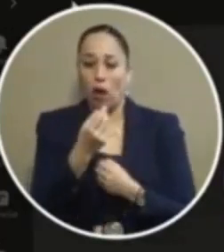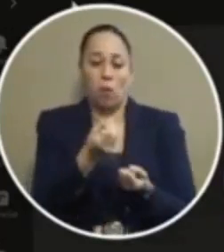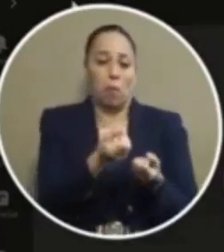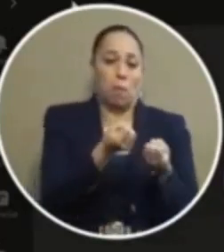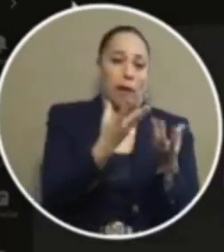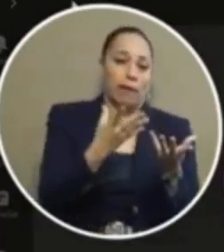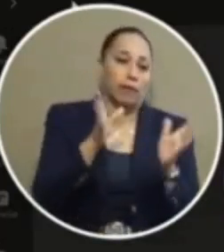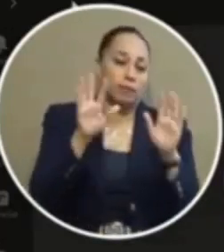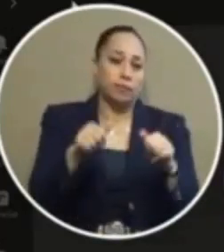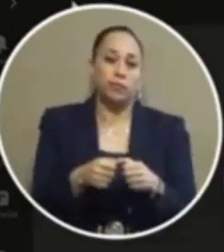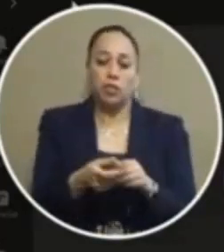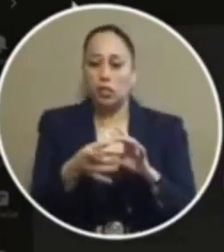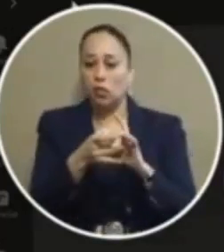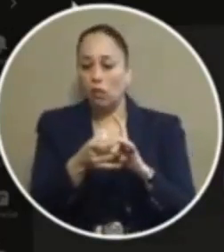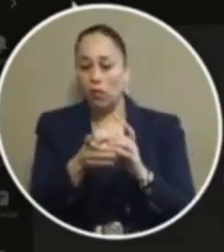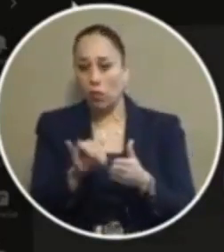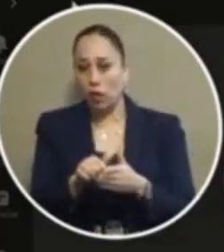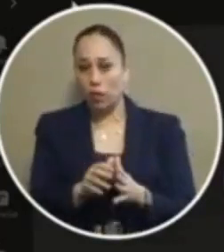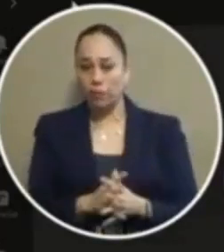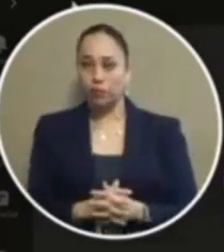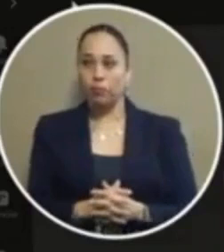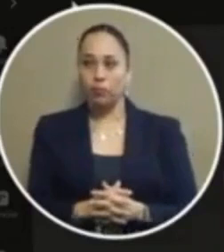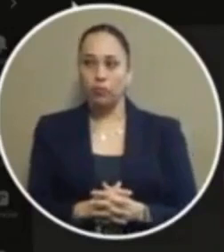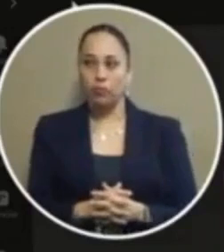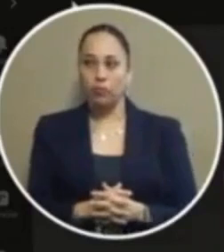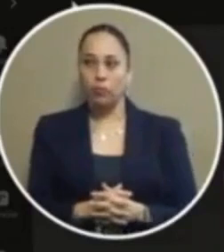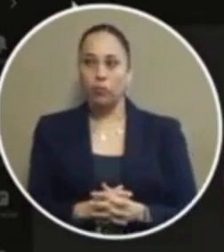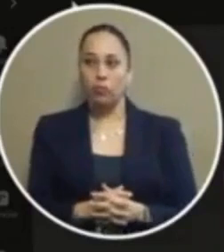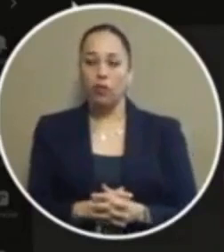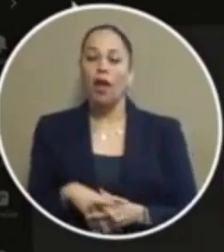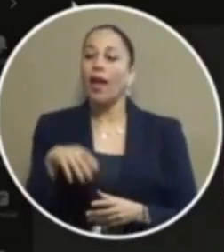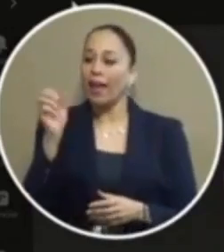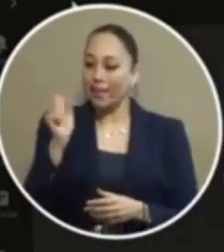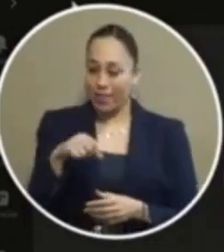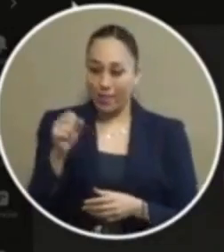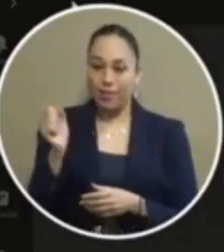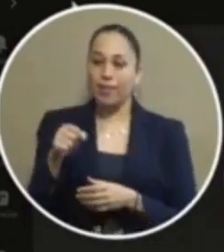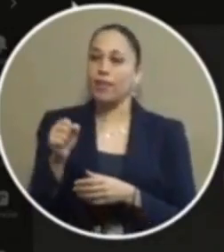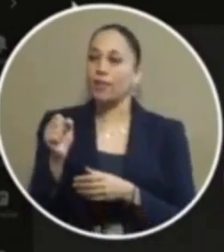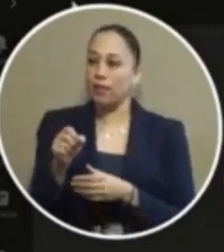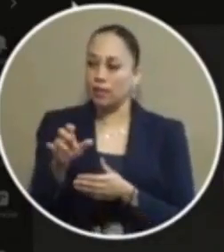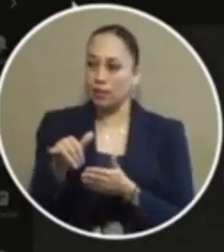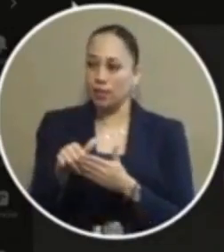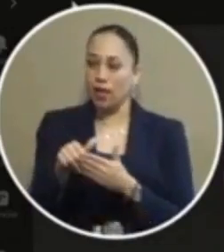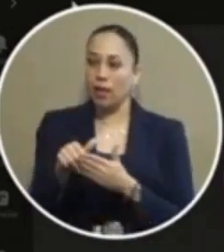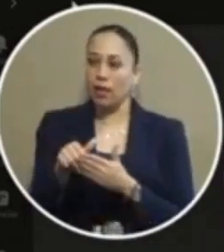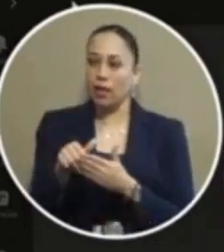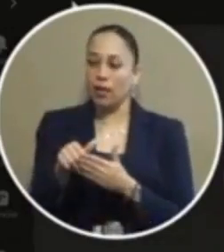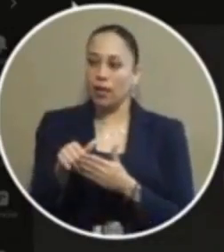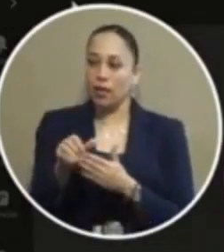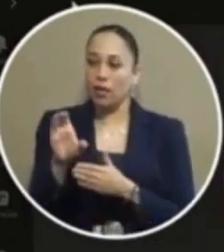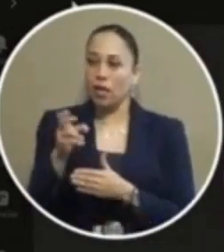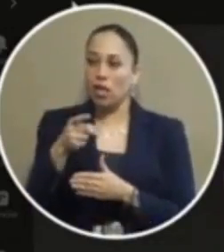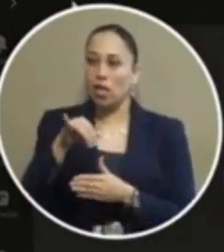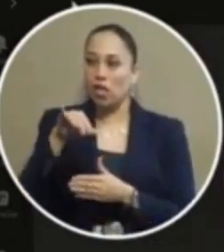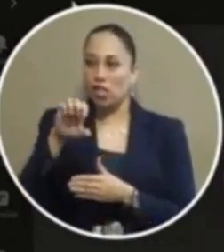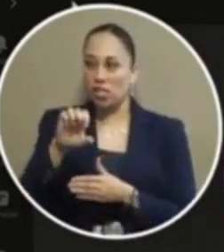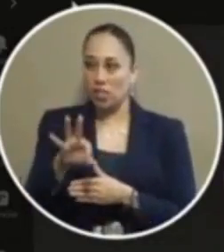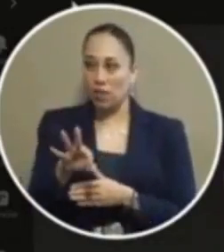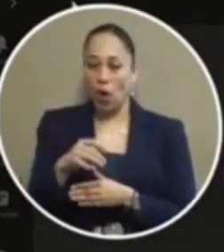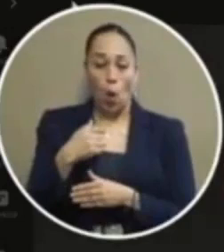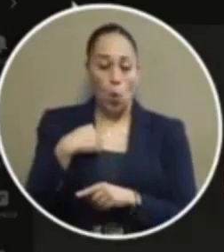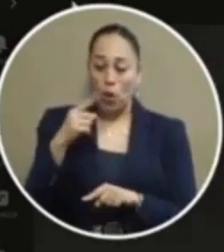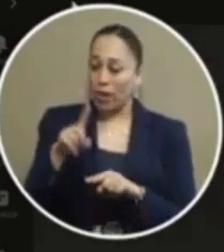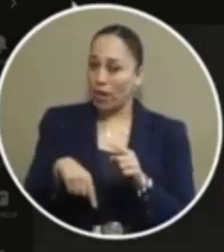in regards to that portion yeah this chief allen along with that uh you know we